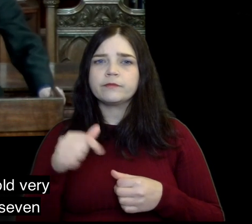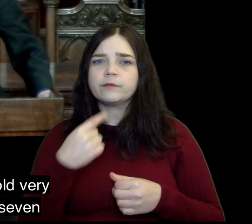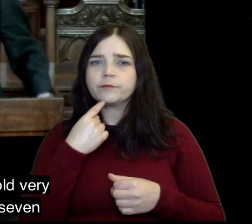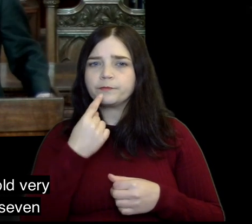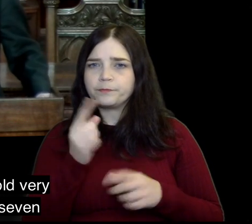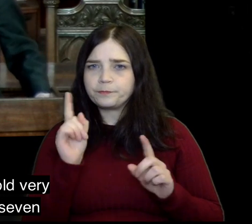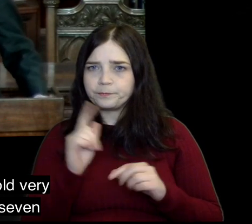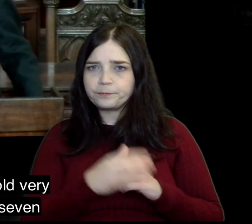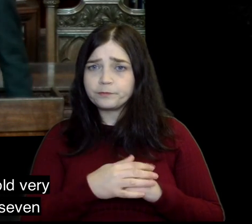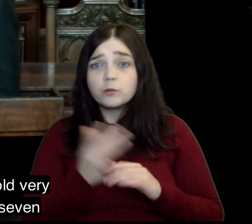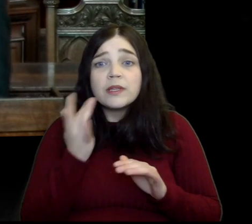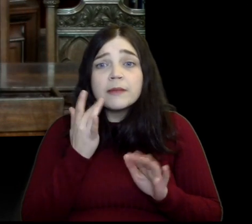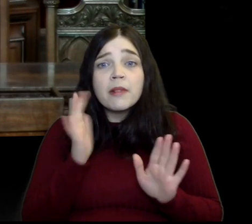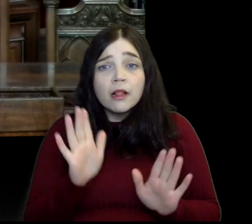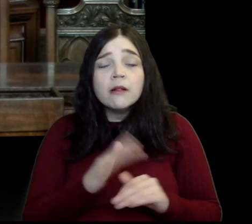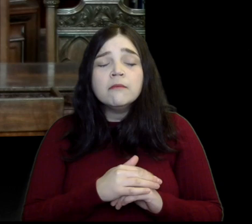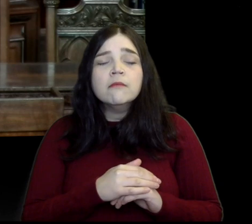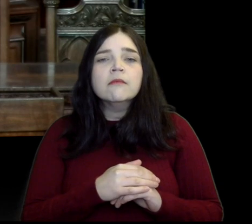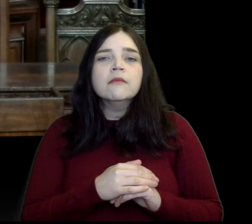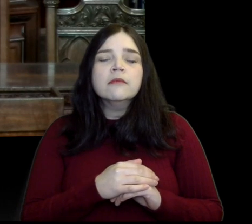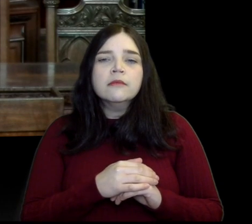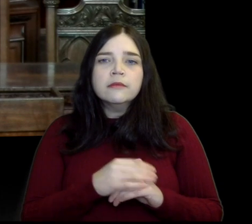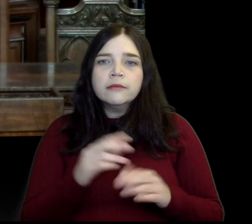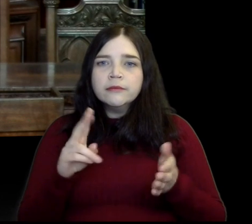and then we're told very simply